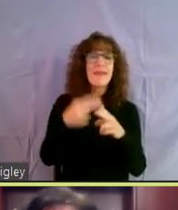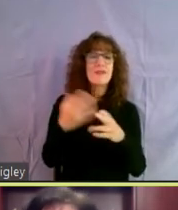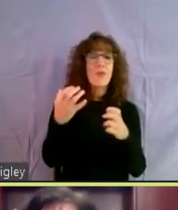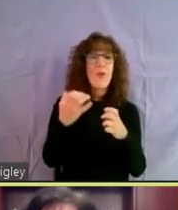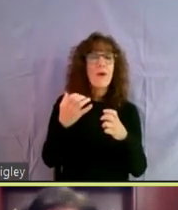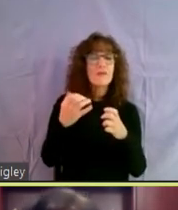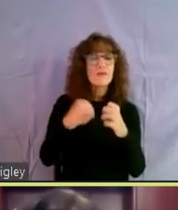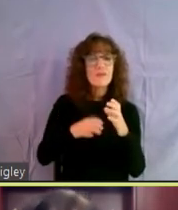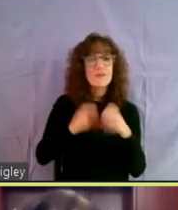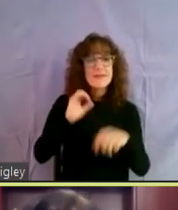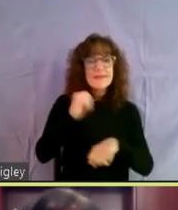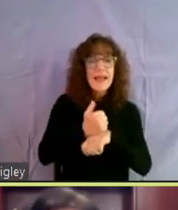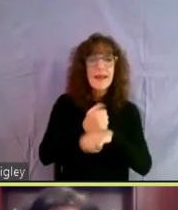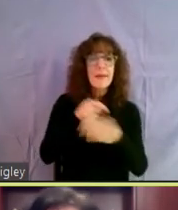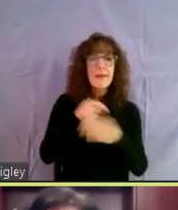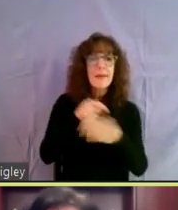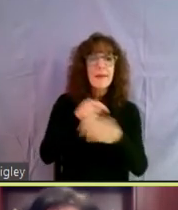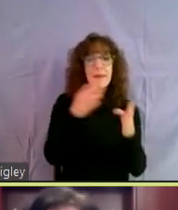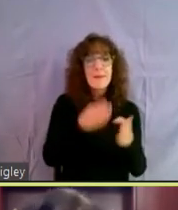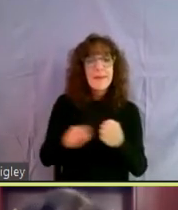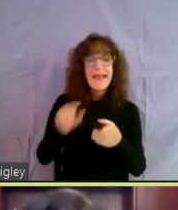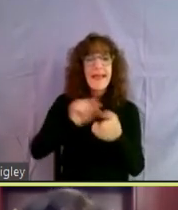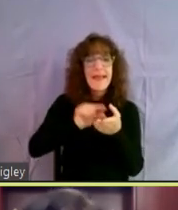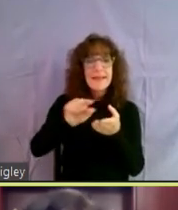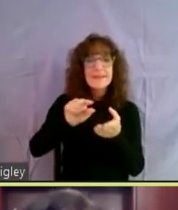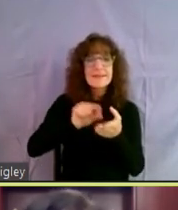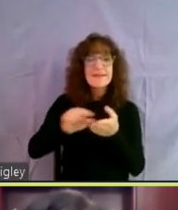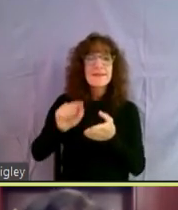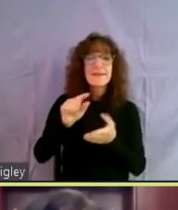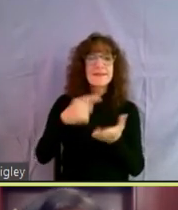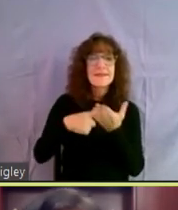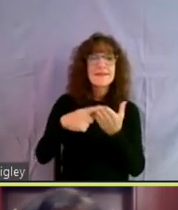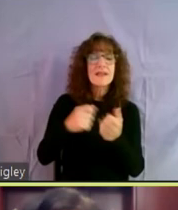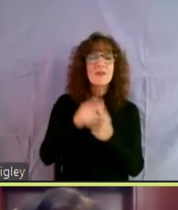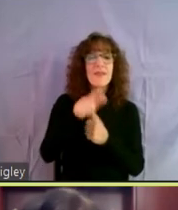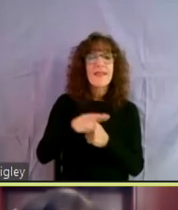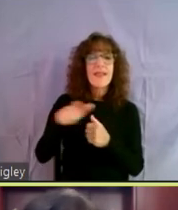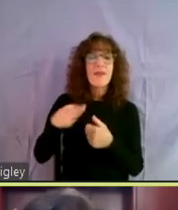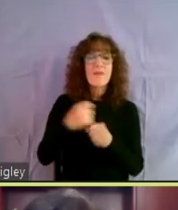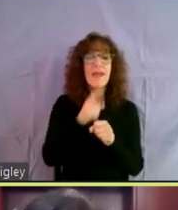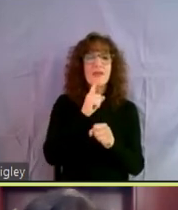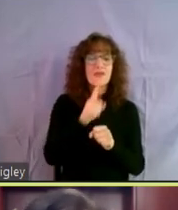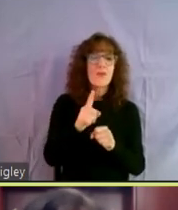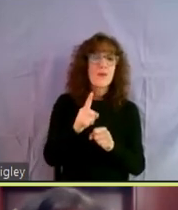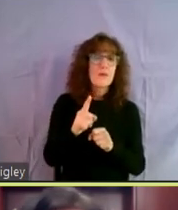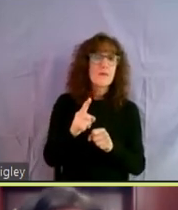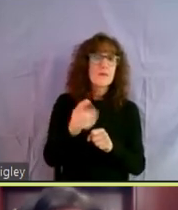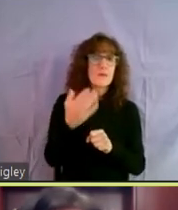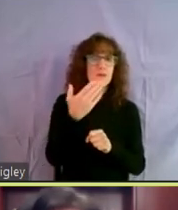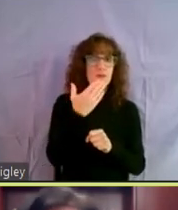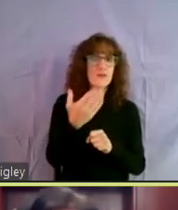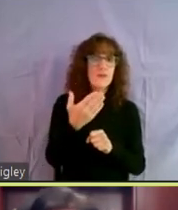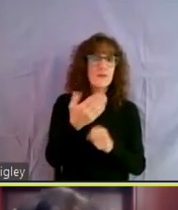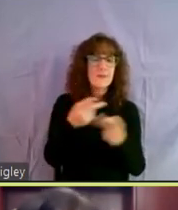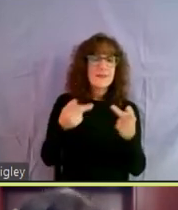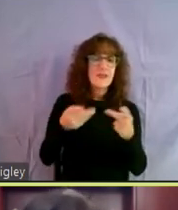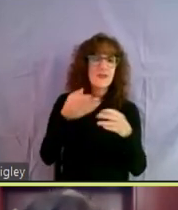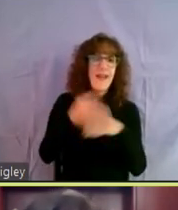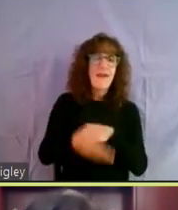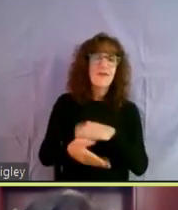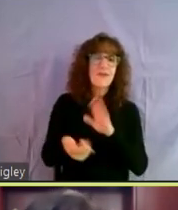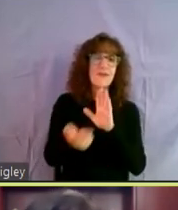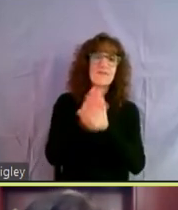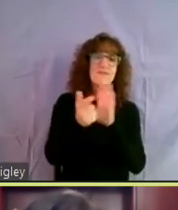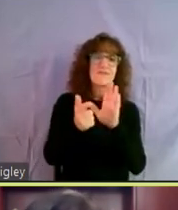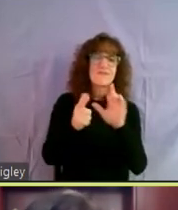plans and talking to their landlords and making sure that they, um, are getting themselves in a good position once the moratorium is lifted.